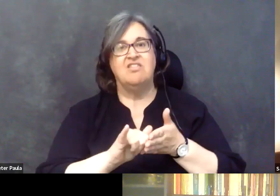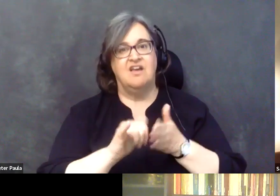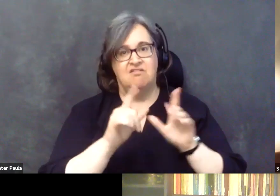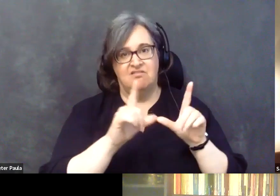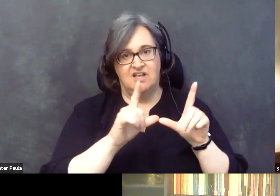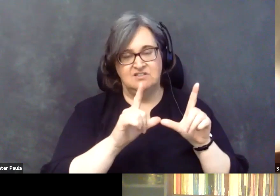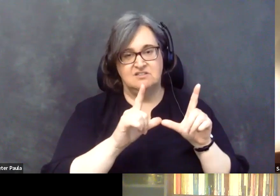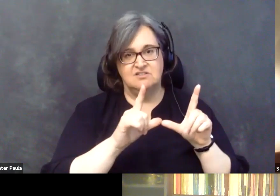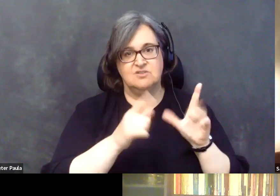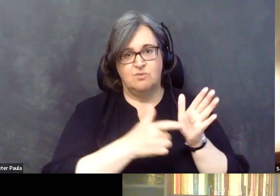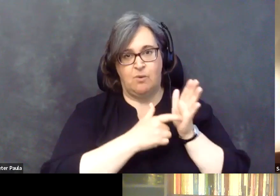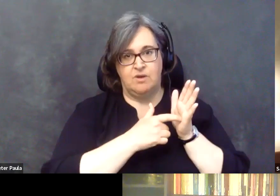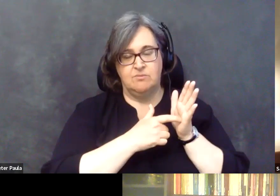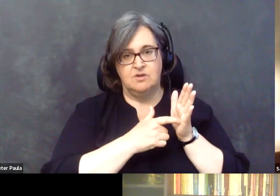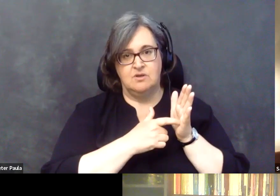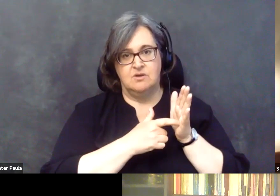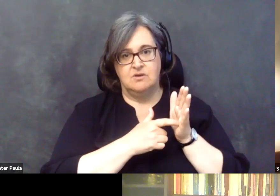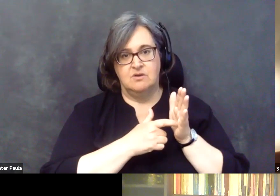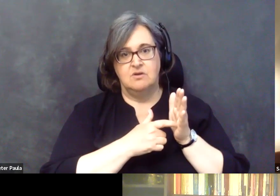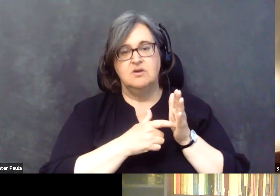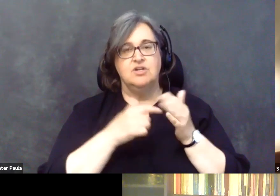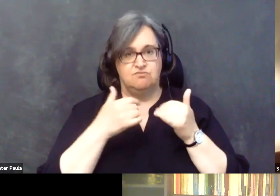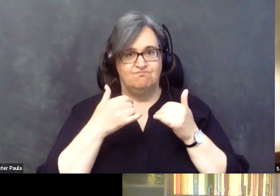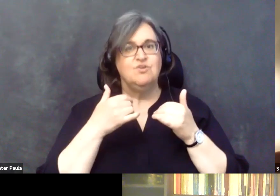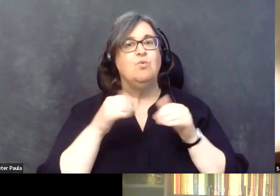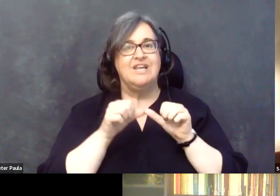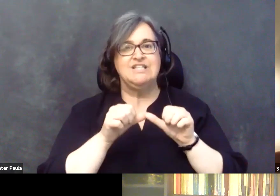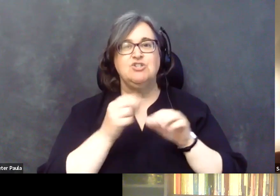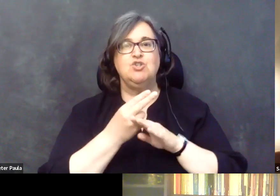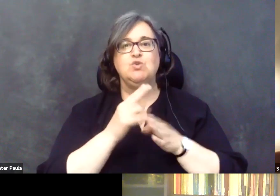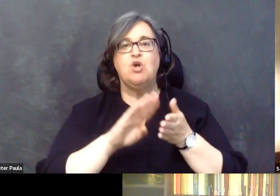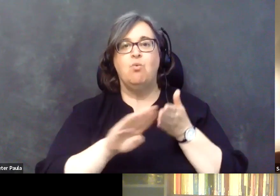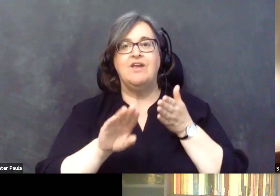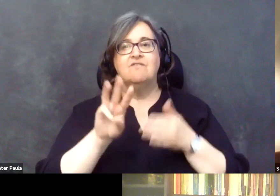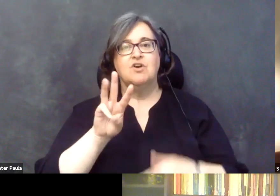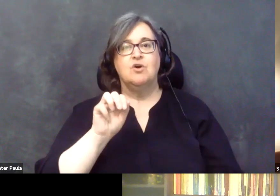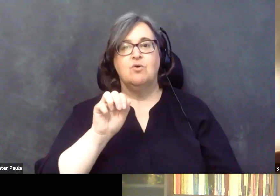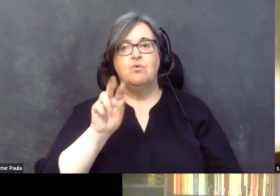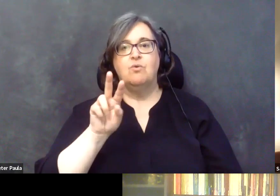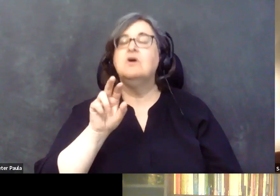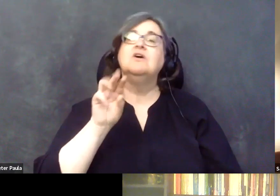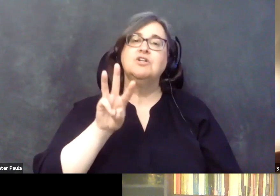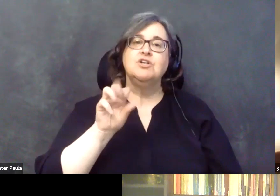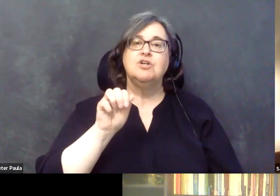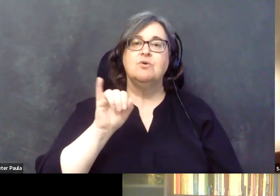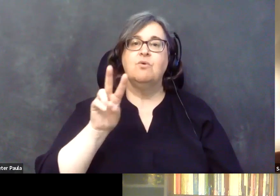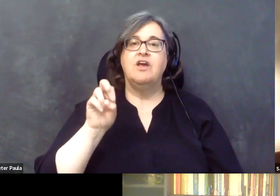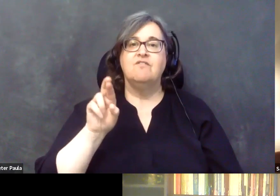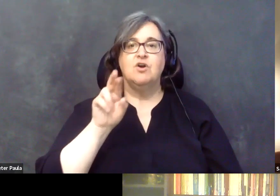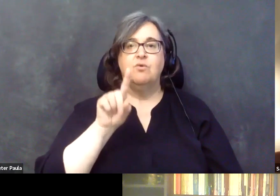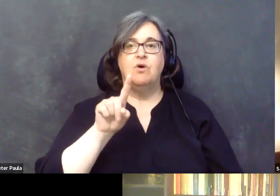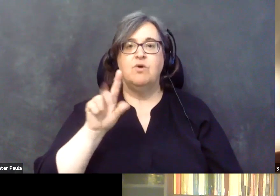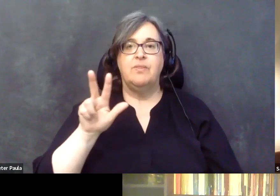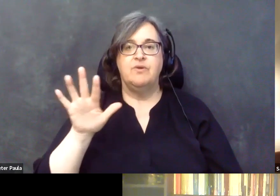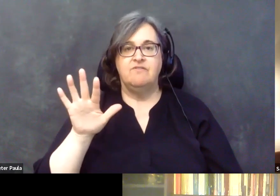long as that waiver 1135, uh, is in place. And it could be extended.